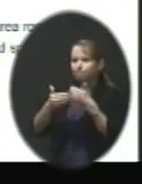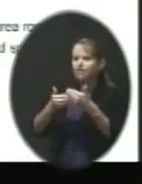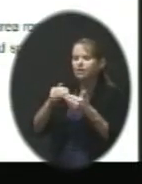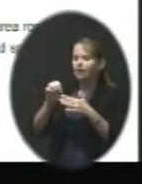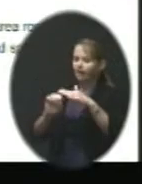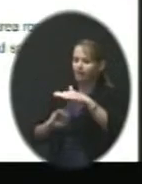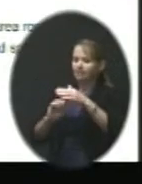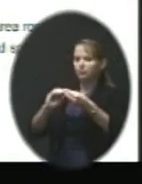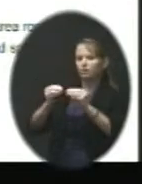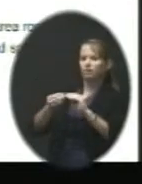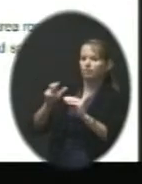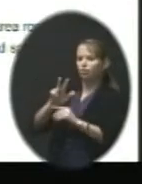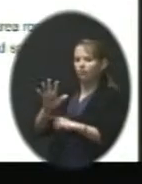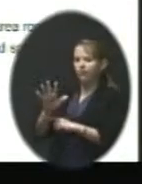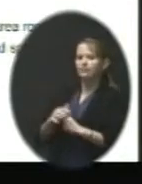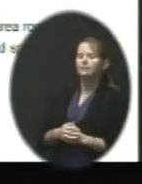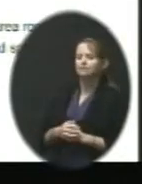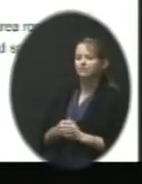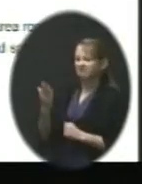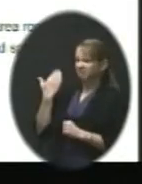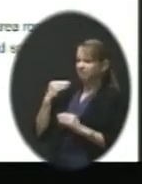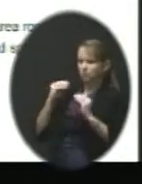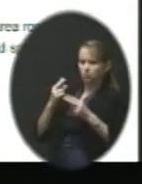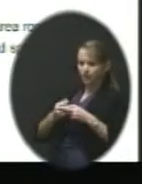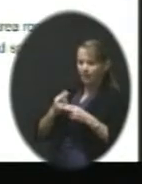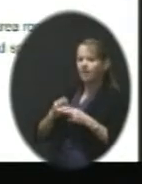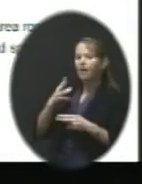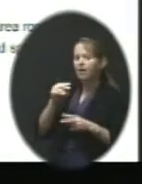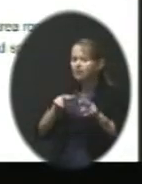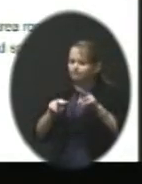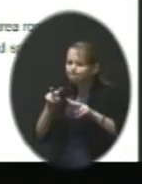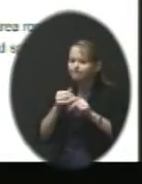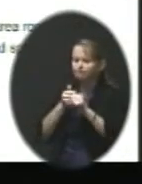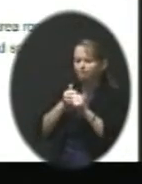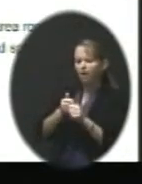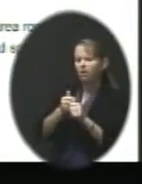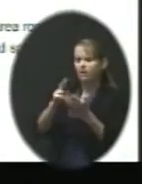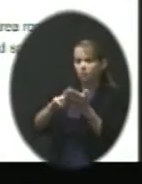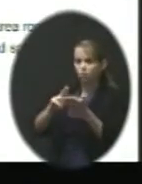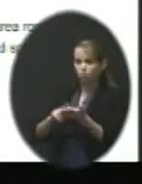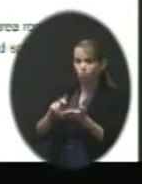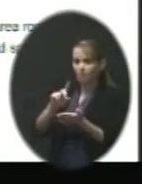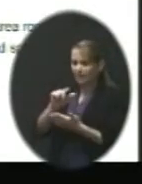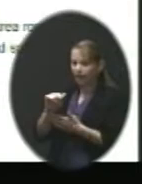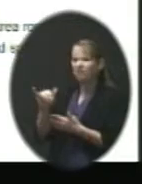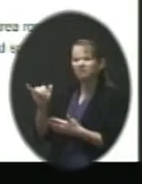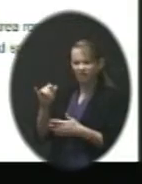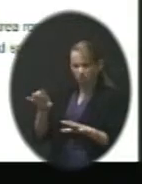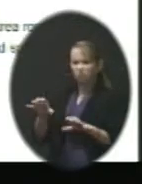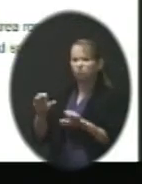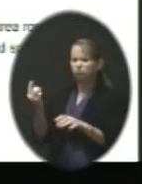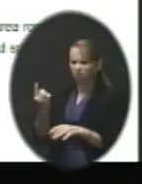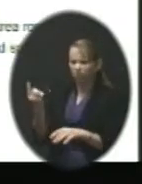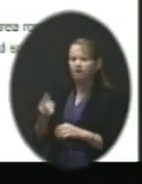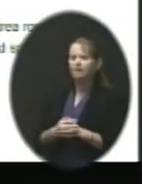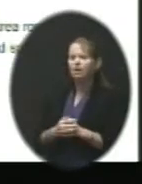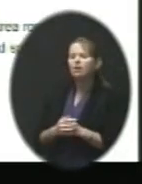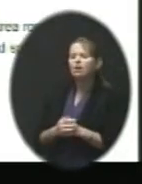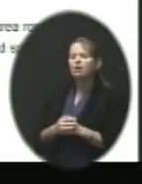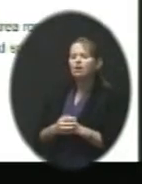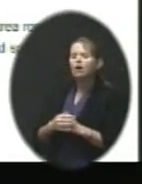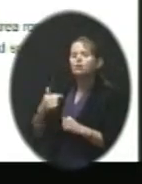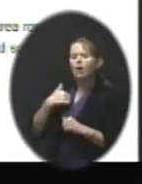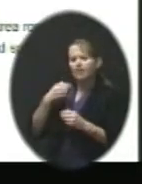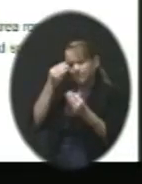and also looking and following enrollment data as we do on a regular basis. So let me share a little bit if we were not going